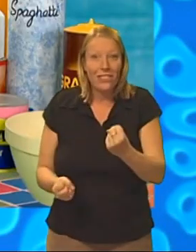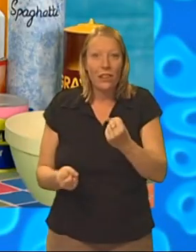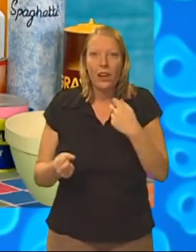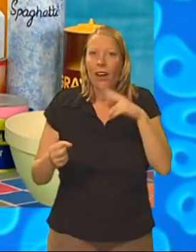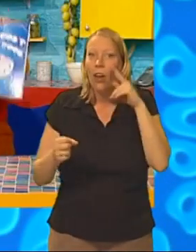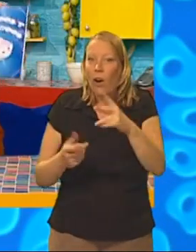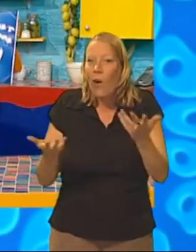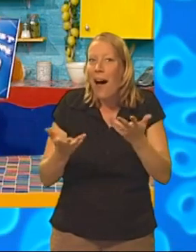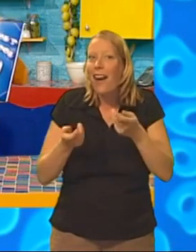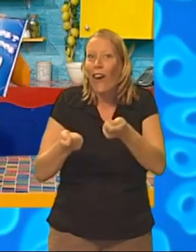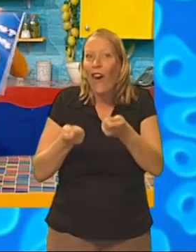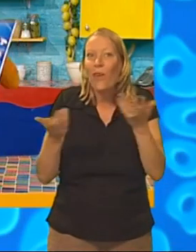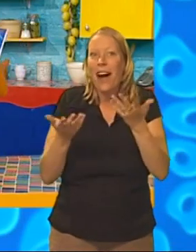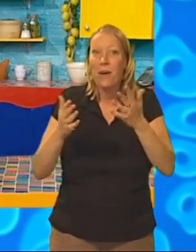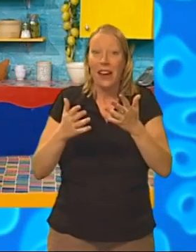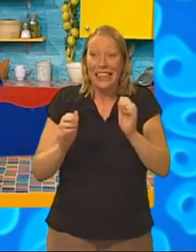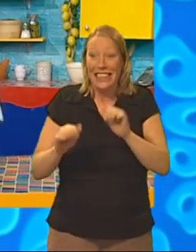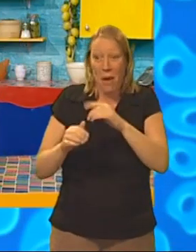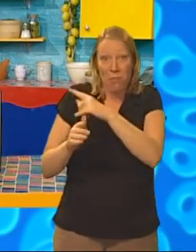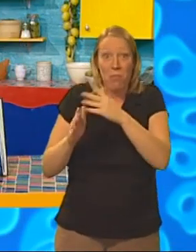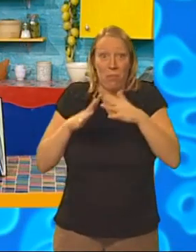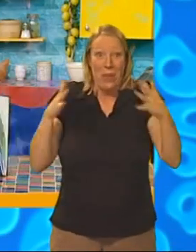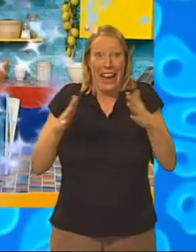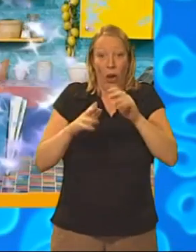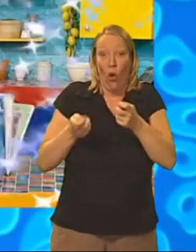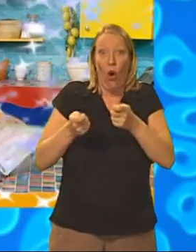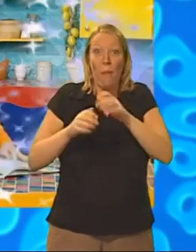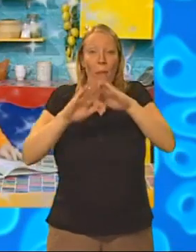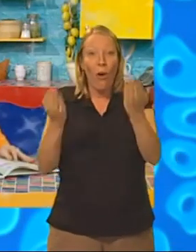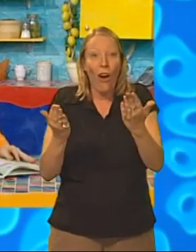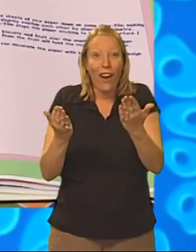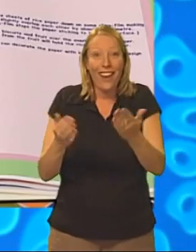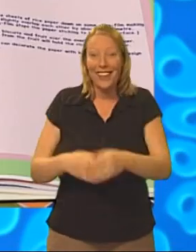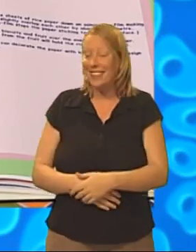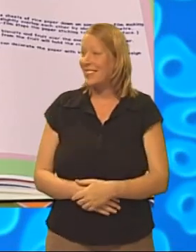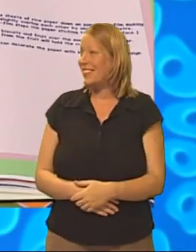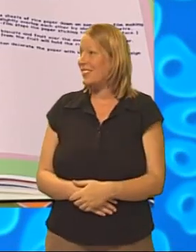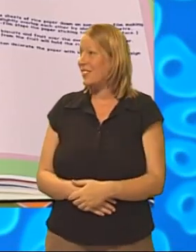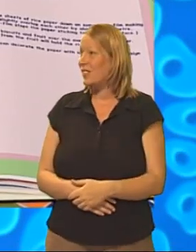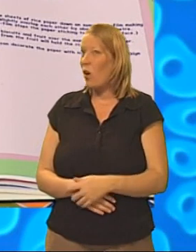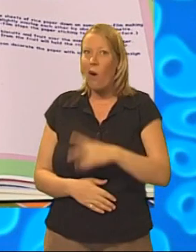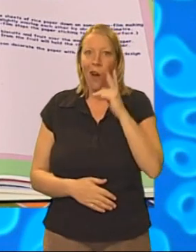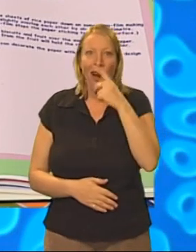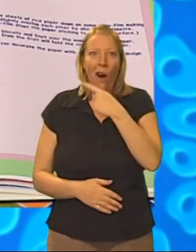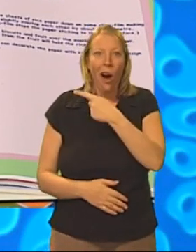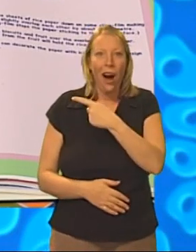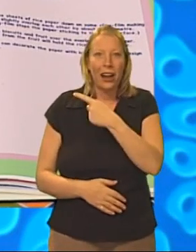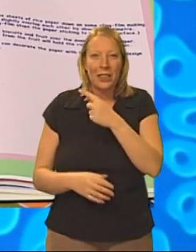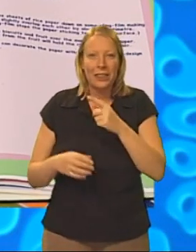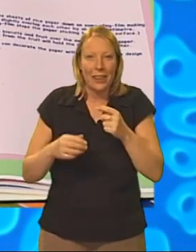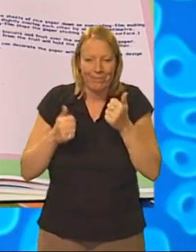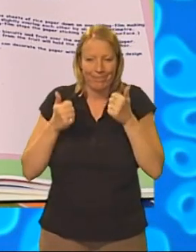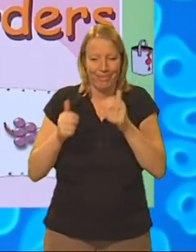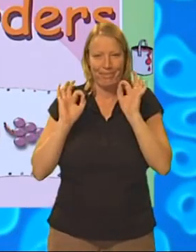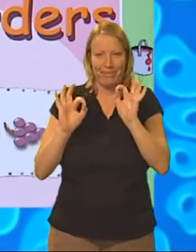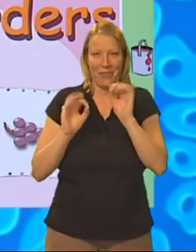for things to cook? In the book. In the book. In the Big Cook's Book. Oh, yes, Small. Look. The very thing for a